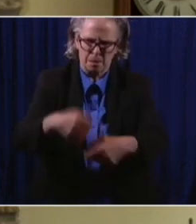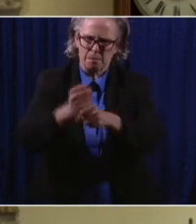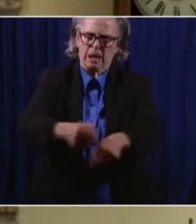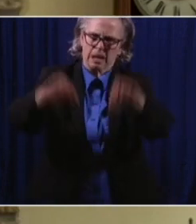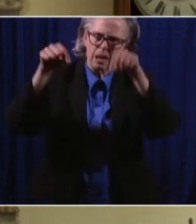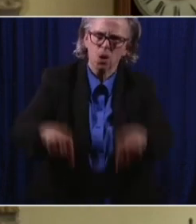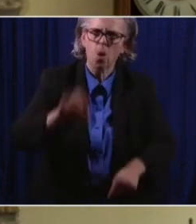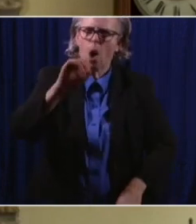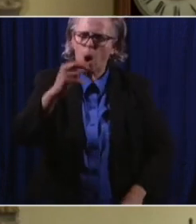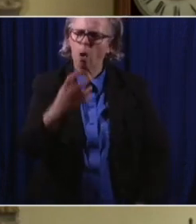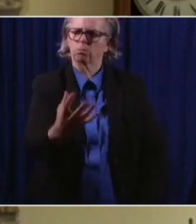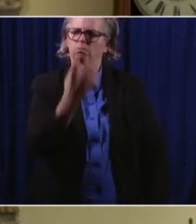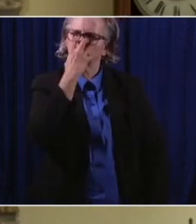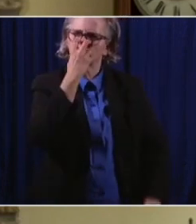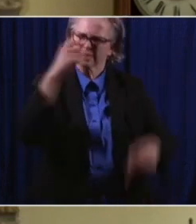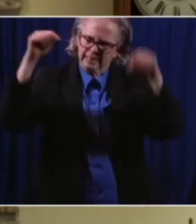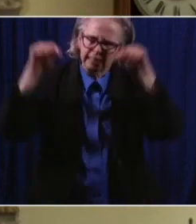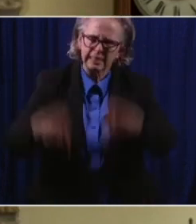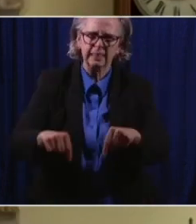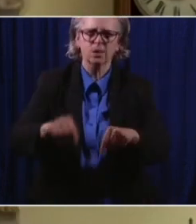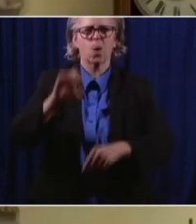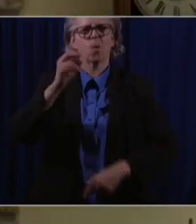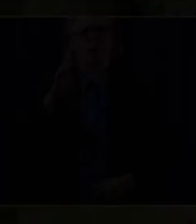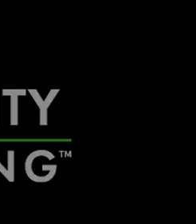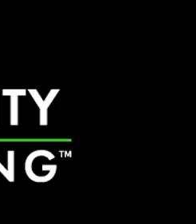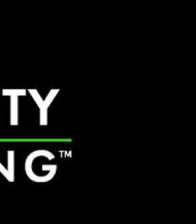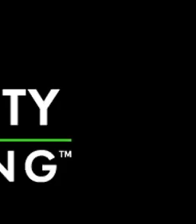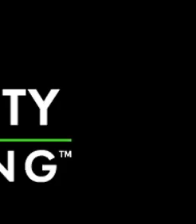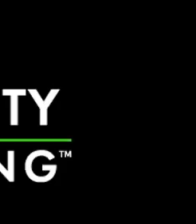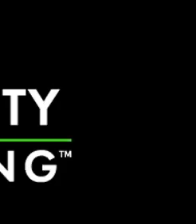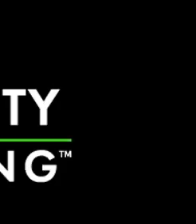in Ohio is a great, great thing.